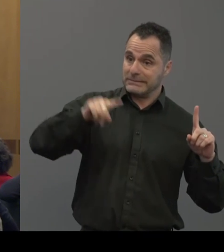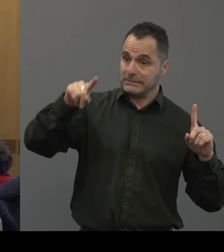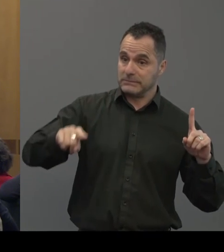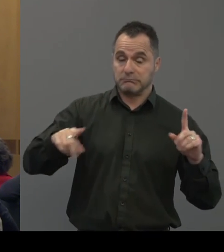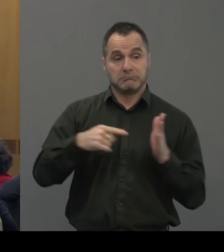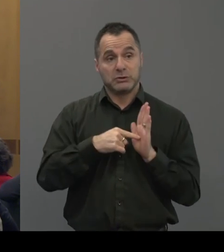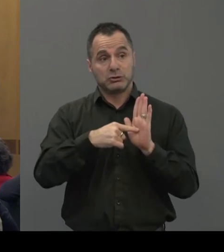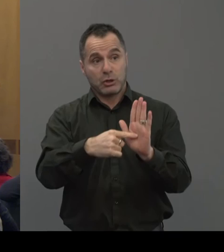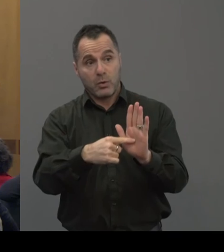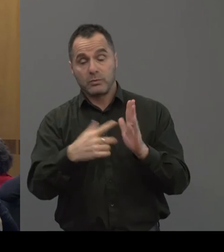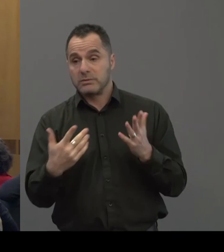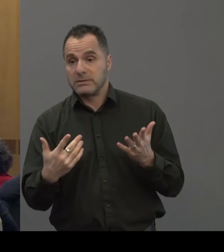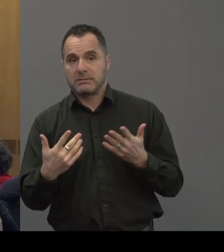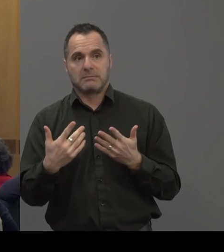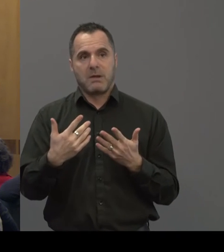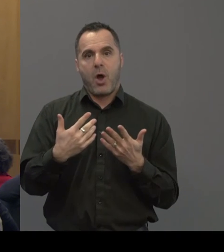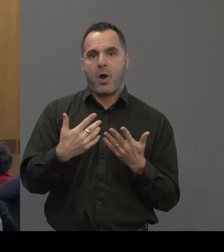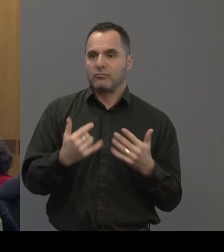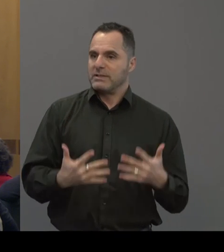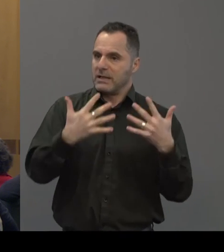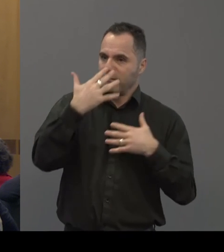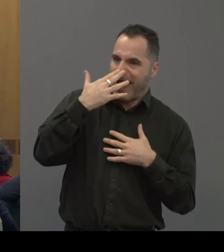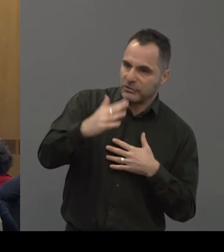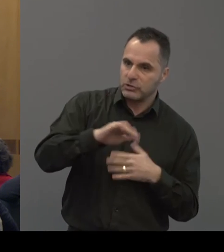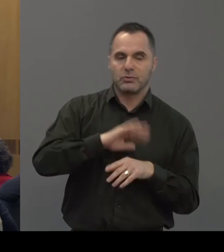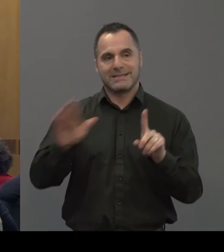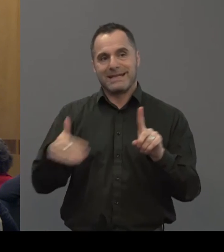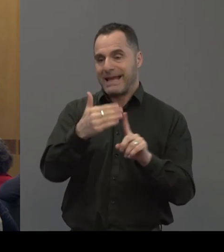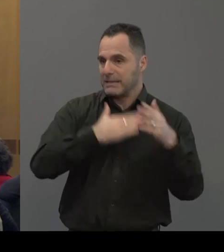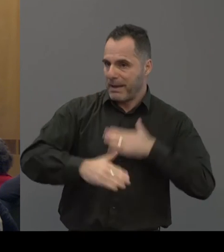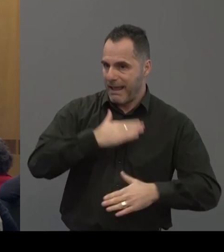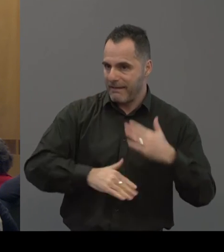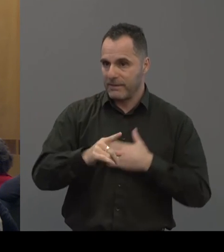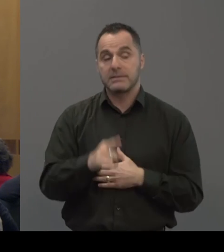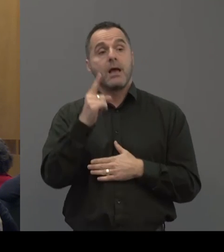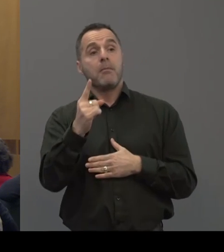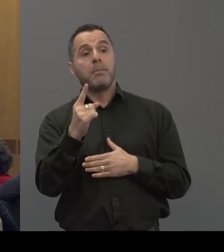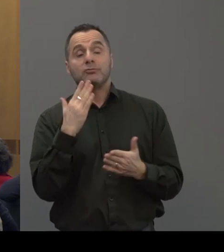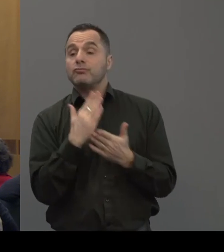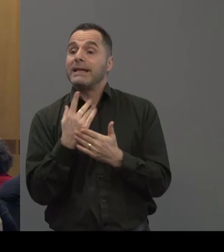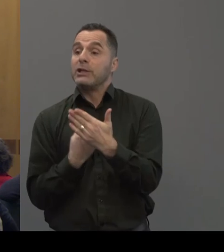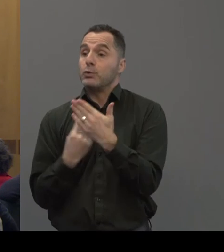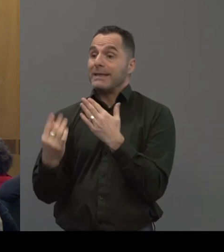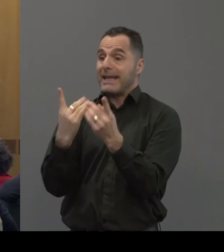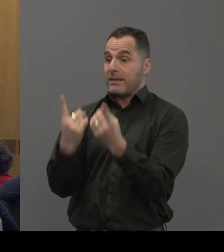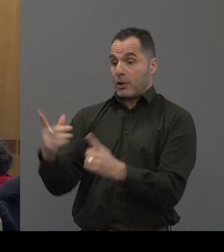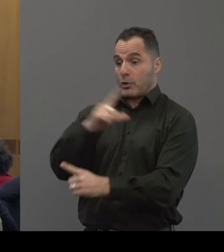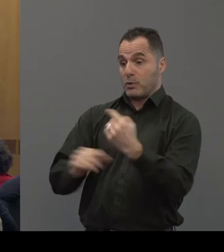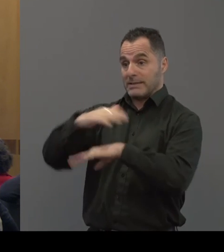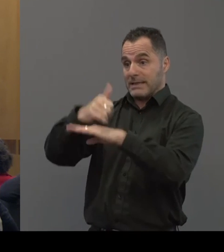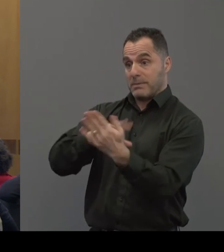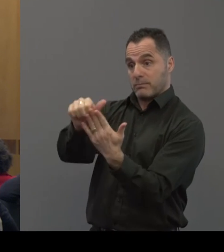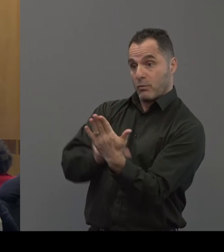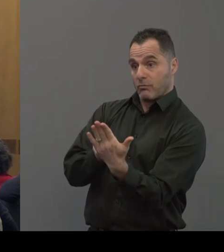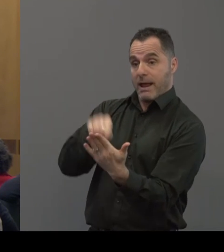indices about attitudes and intended behaviours. The unique thing about the community-based program now